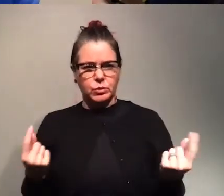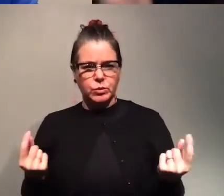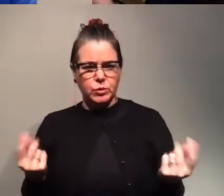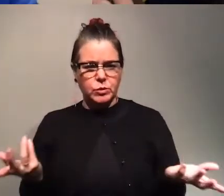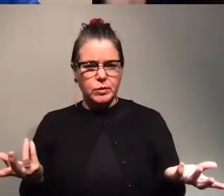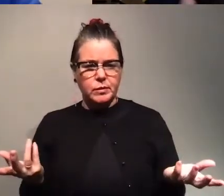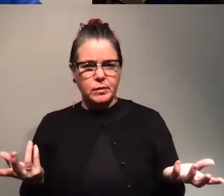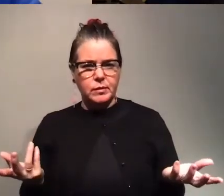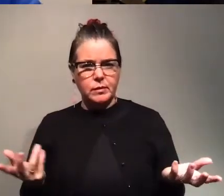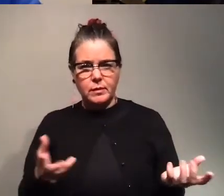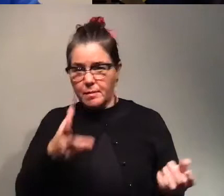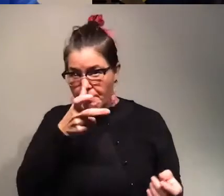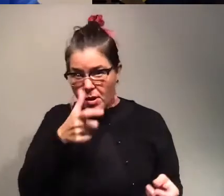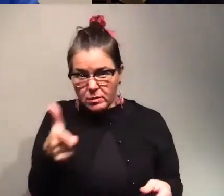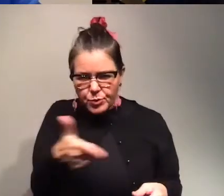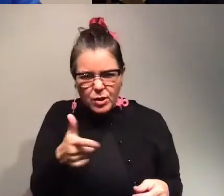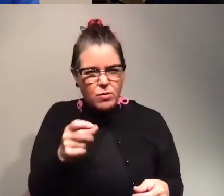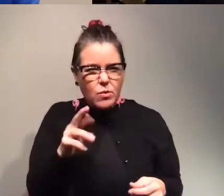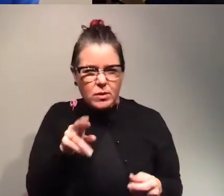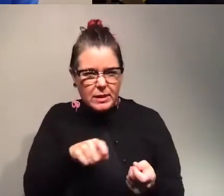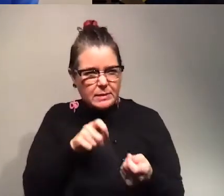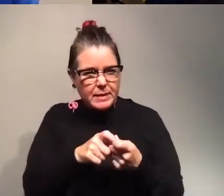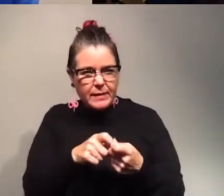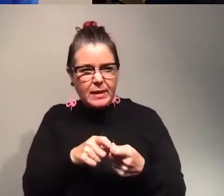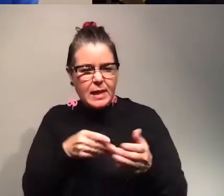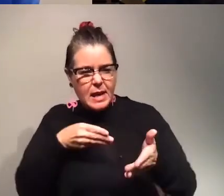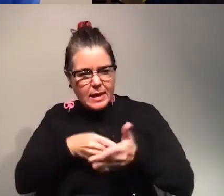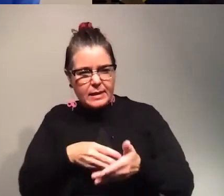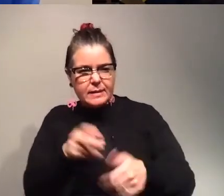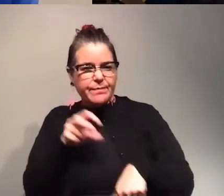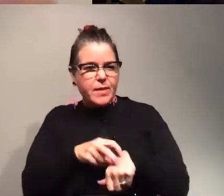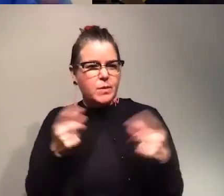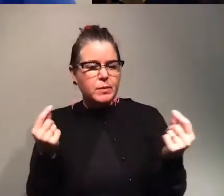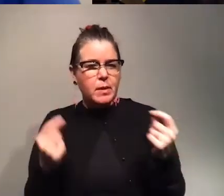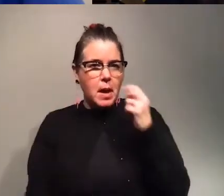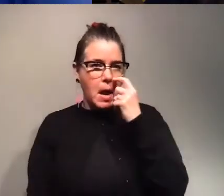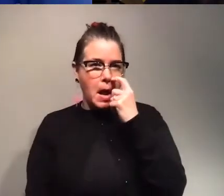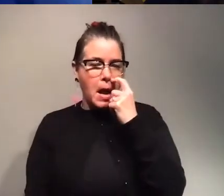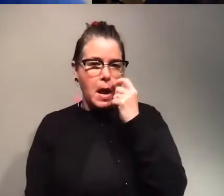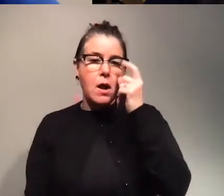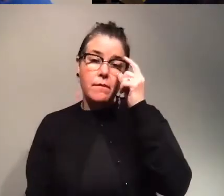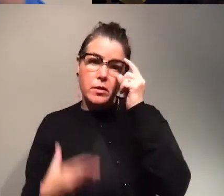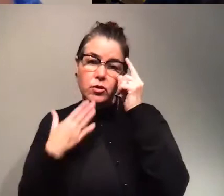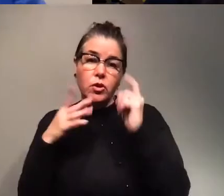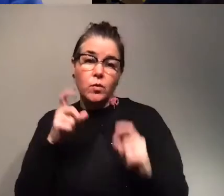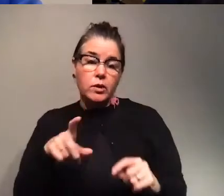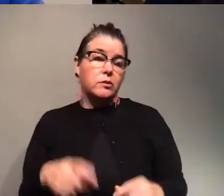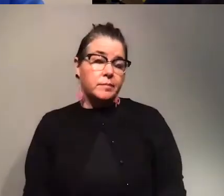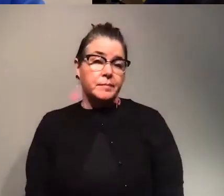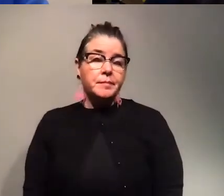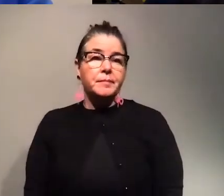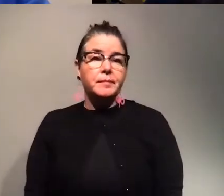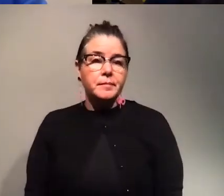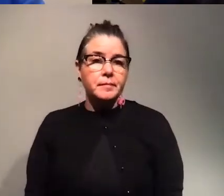pesticides or is there something specifically antiviral that we can do to protect them yeah that's an excellent question actually different